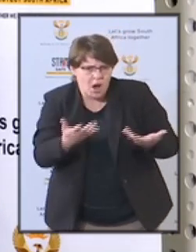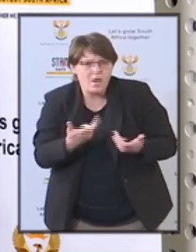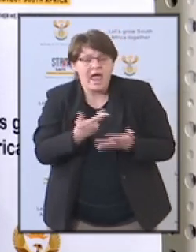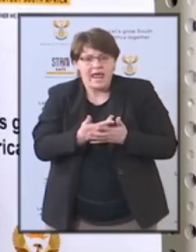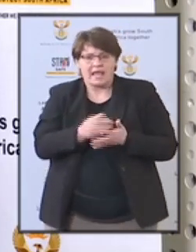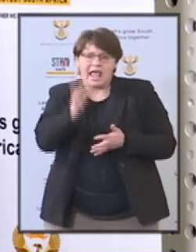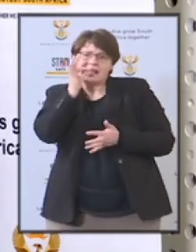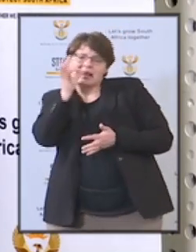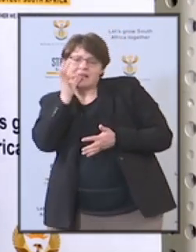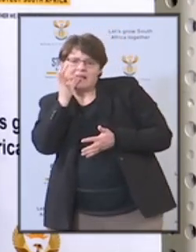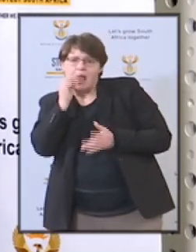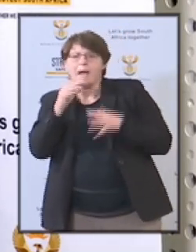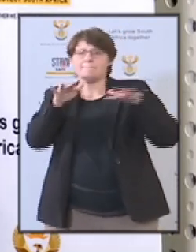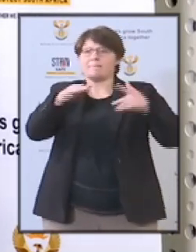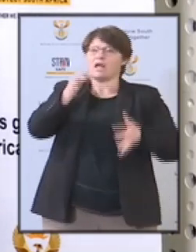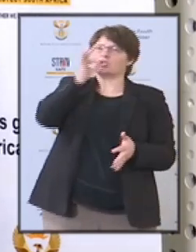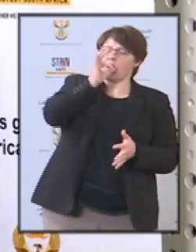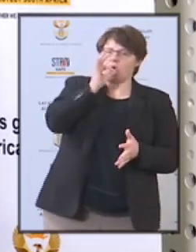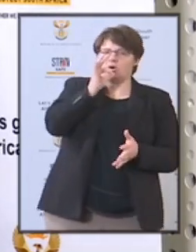of cannabis in public.